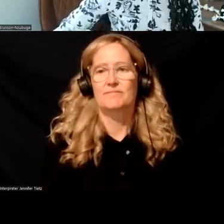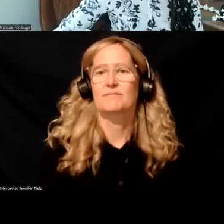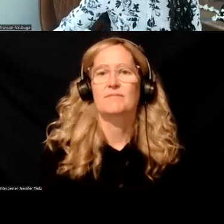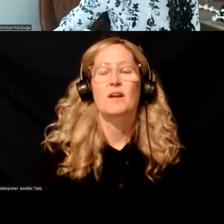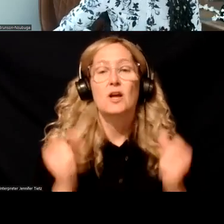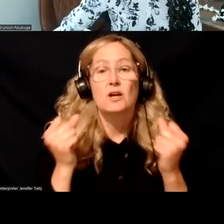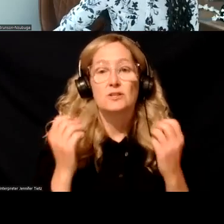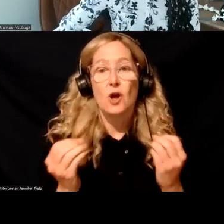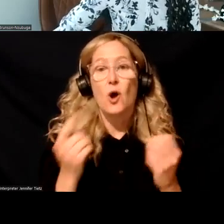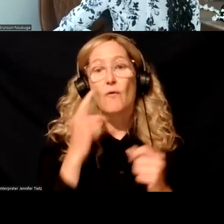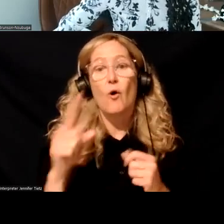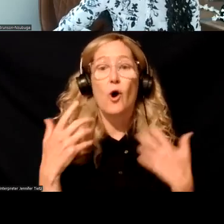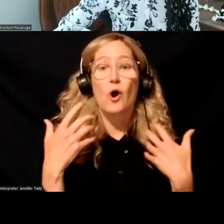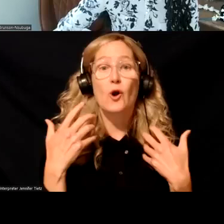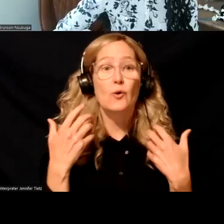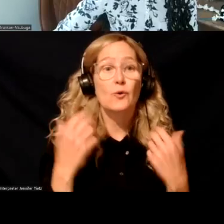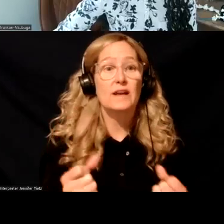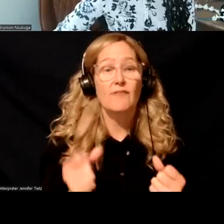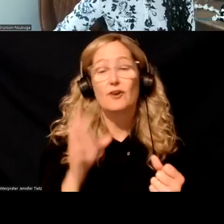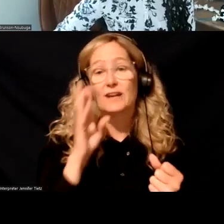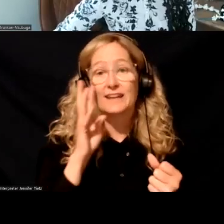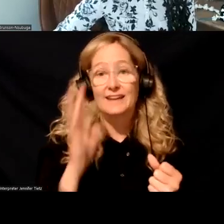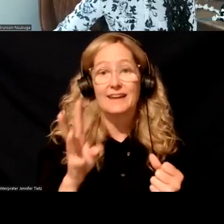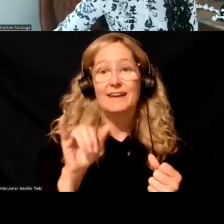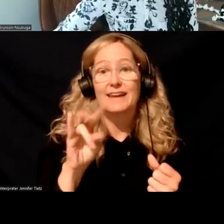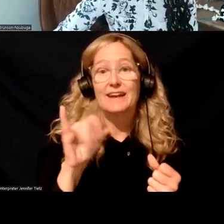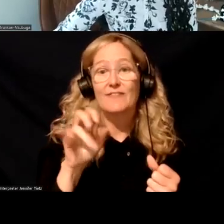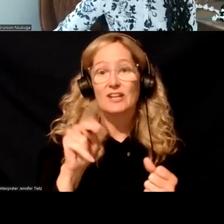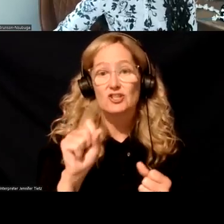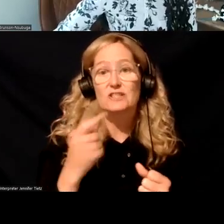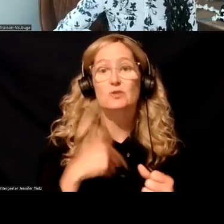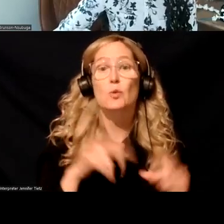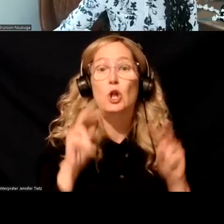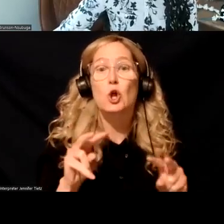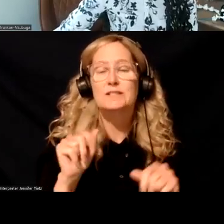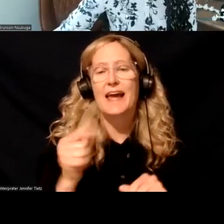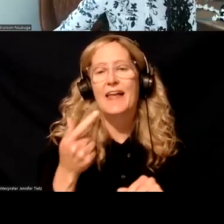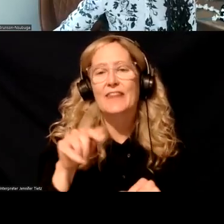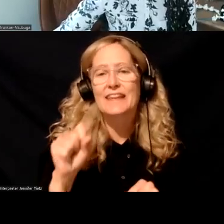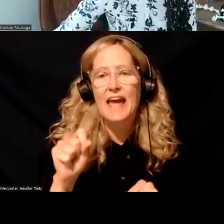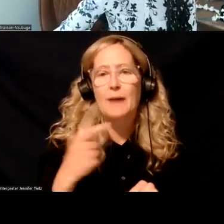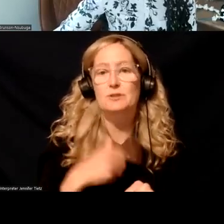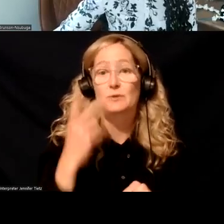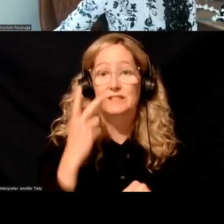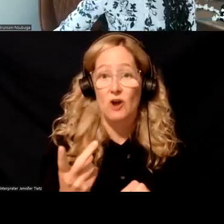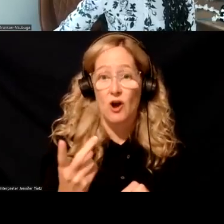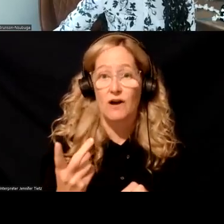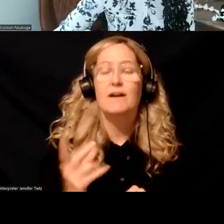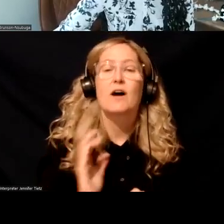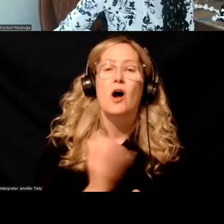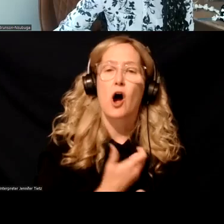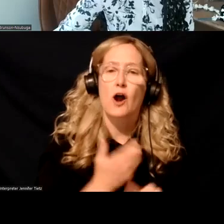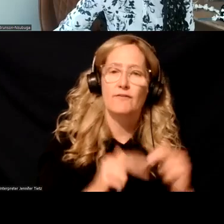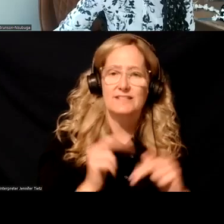So for recovery innovations, we started looking at, um, the gaps that we were seeing for our facility based